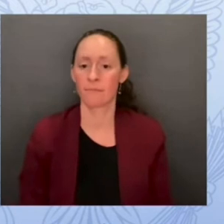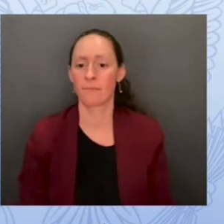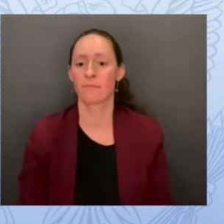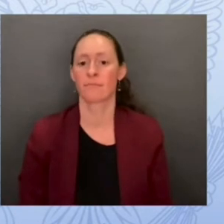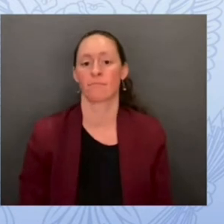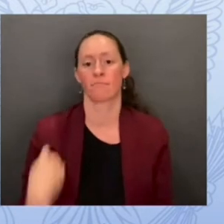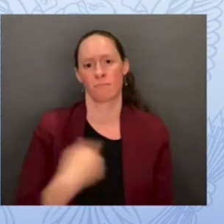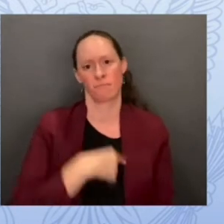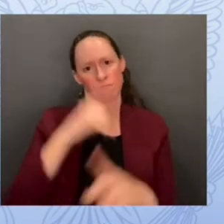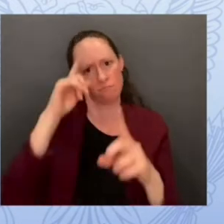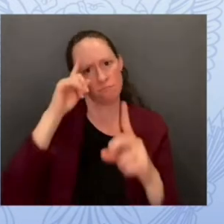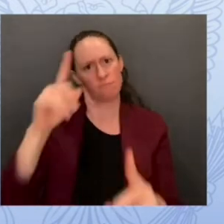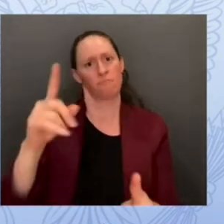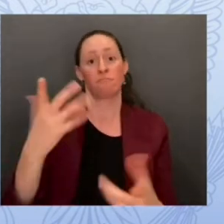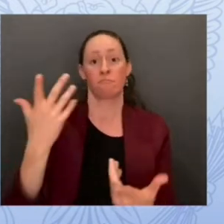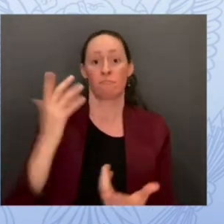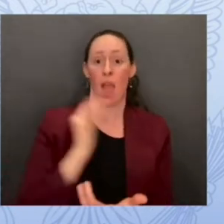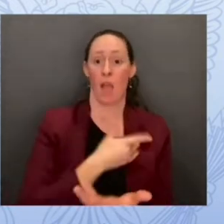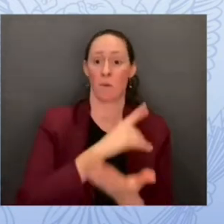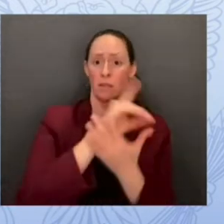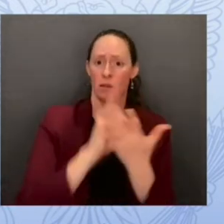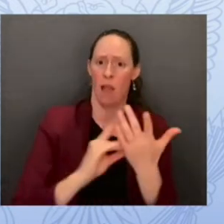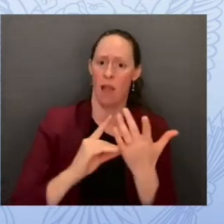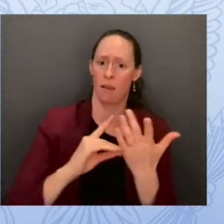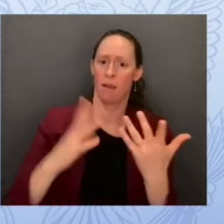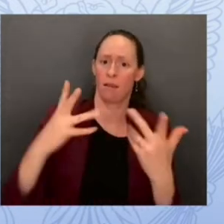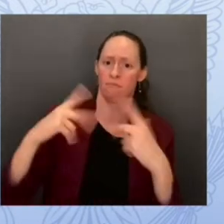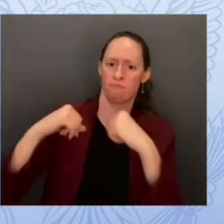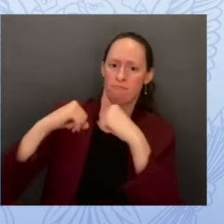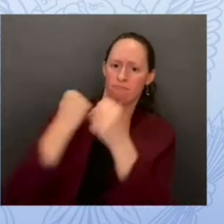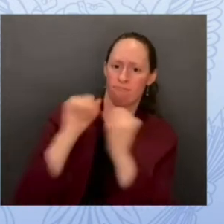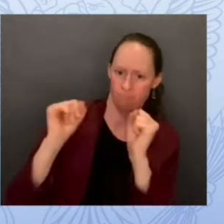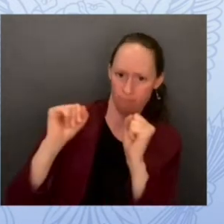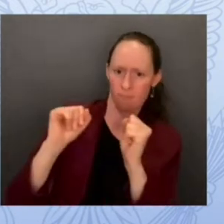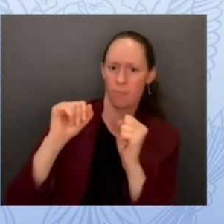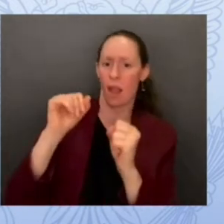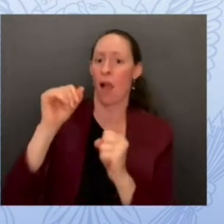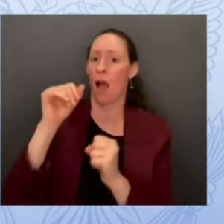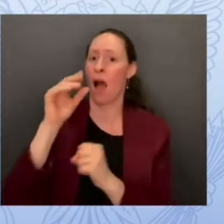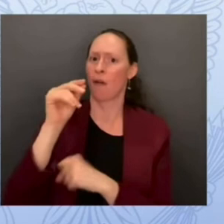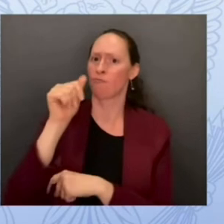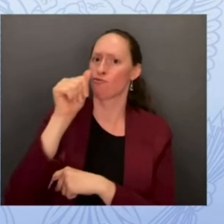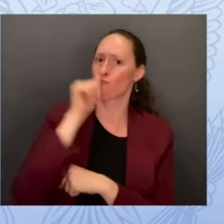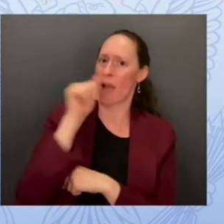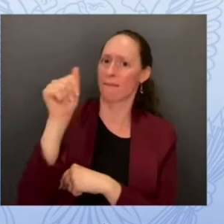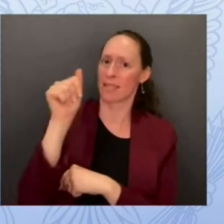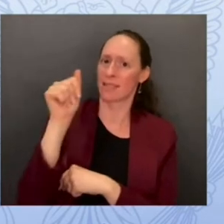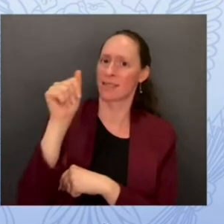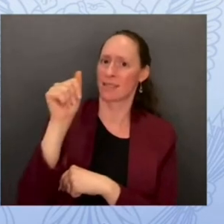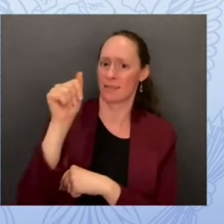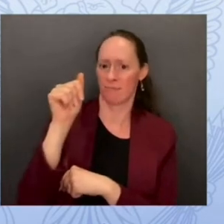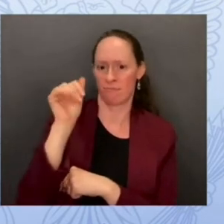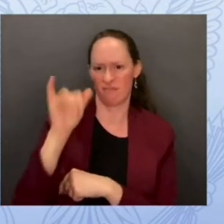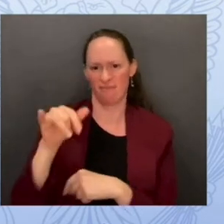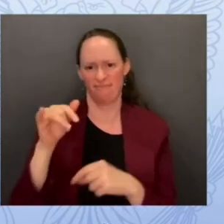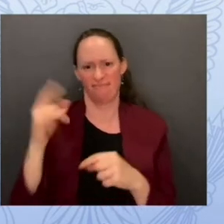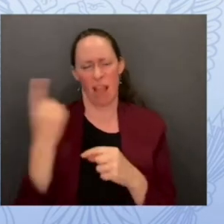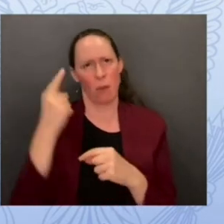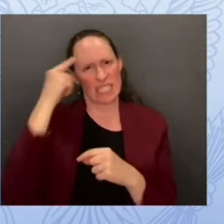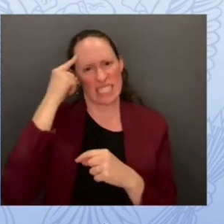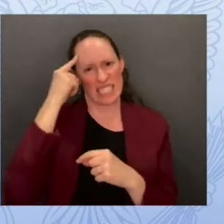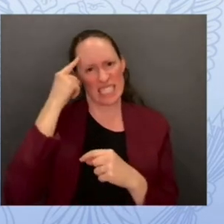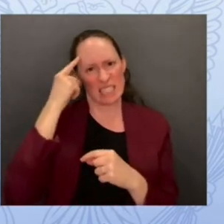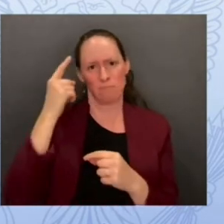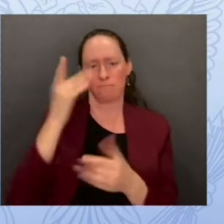by design and we think of these things as the bedrock upon which we do all of our business we're pleased to join the efforts